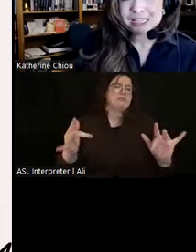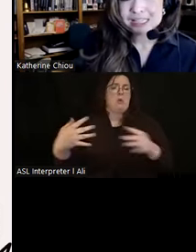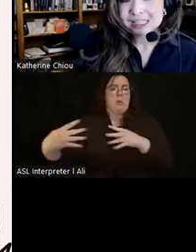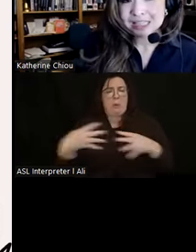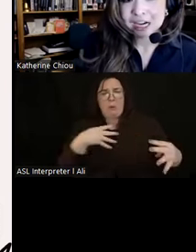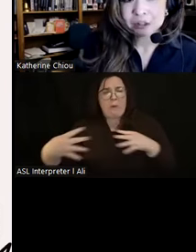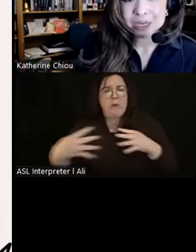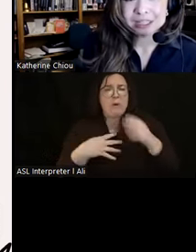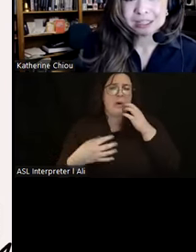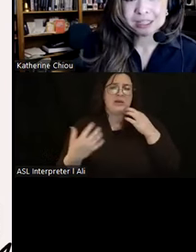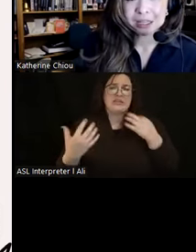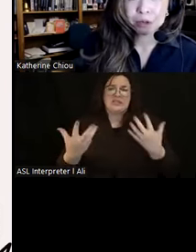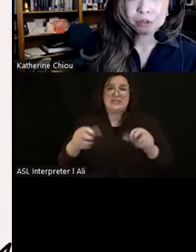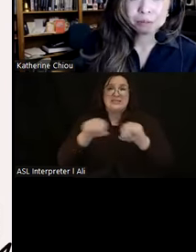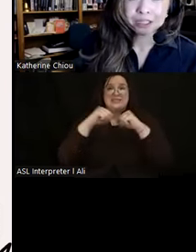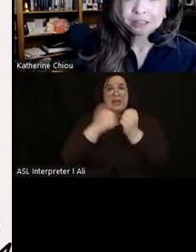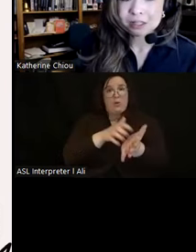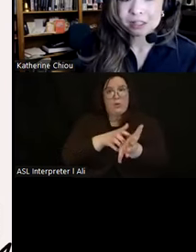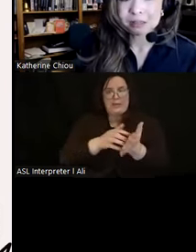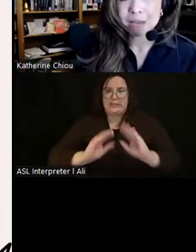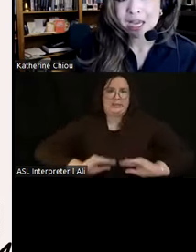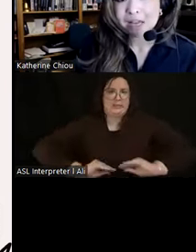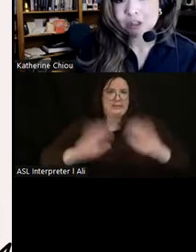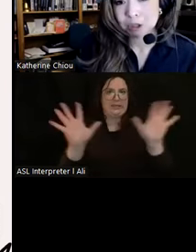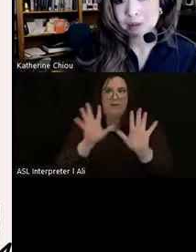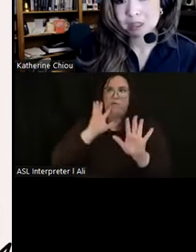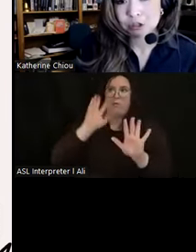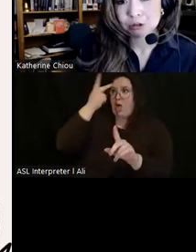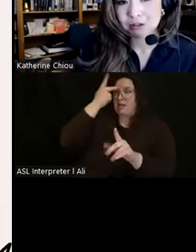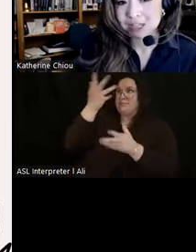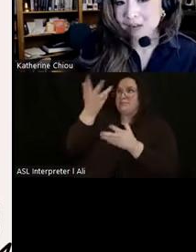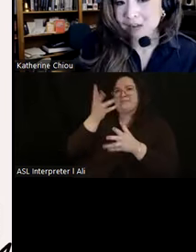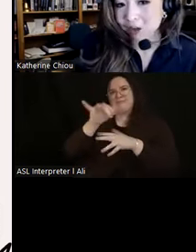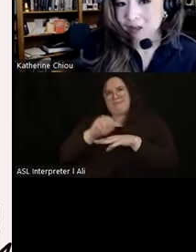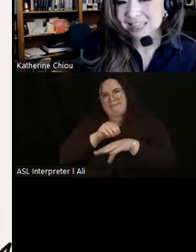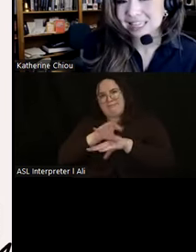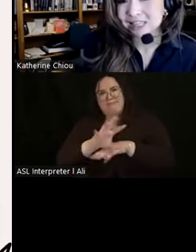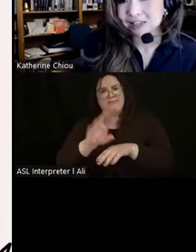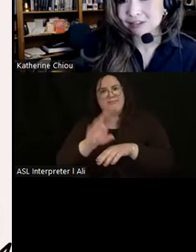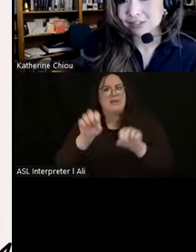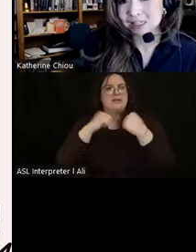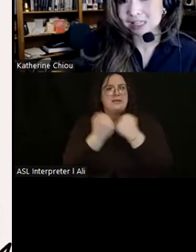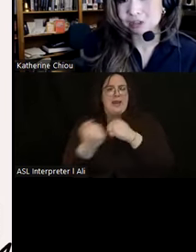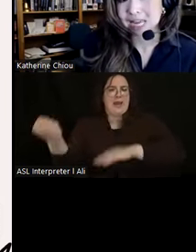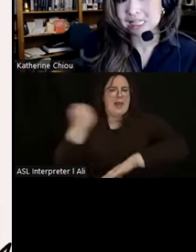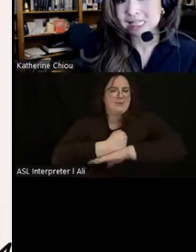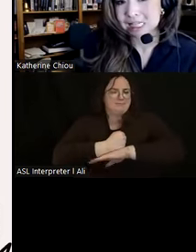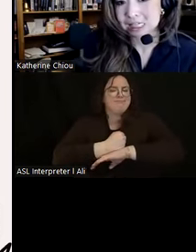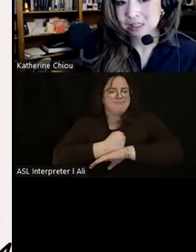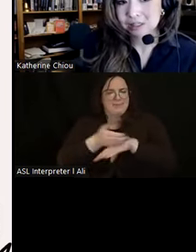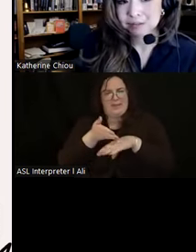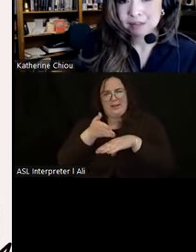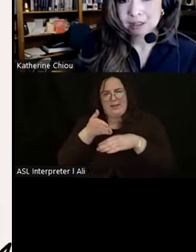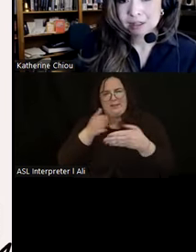Existing societal weaknesses in the Moche political system may have contributed to their downfall at the end of the 8th century AD.